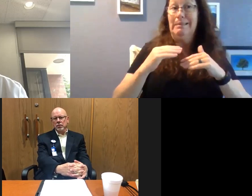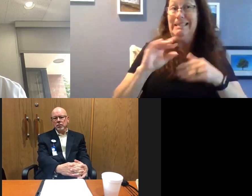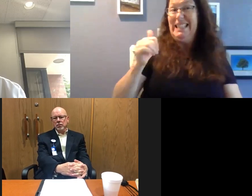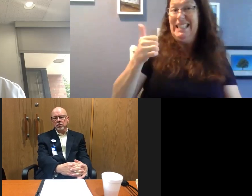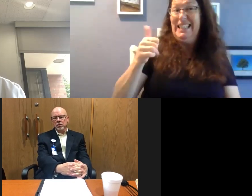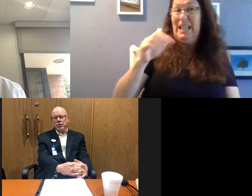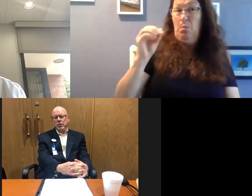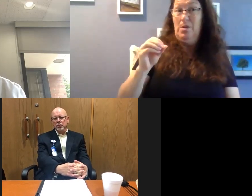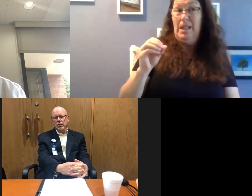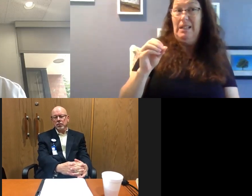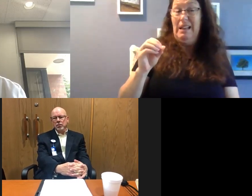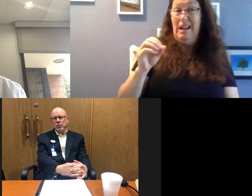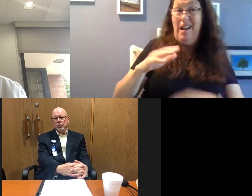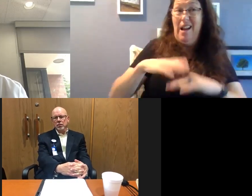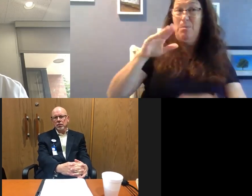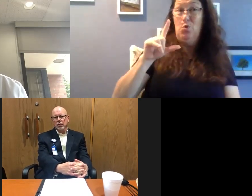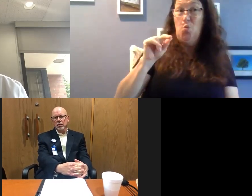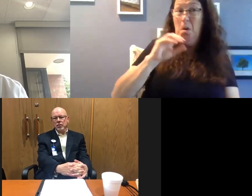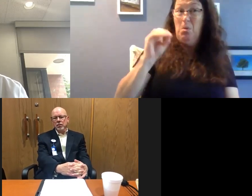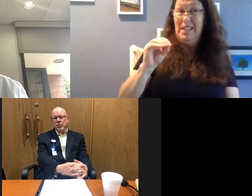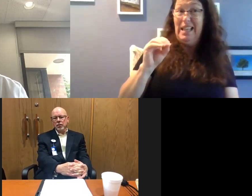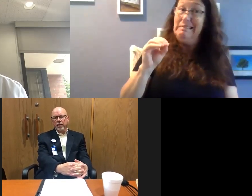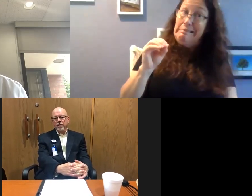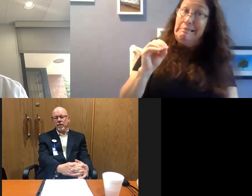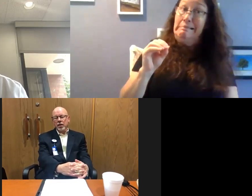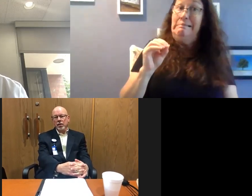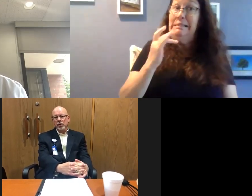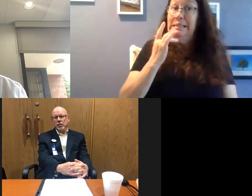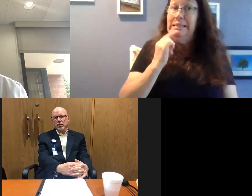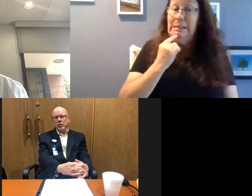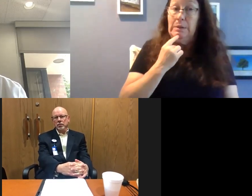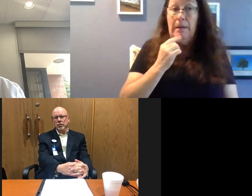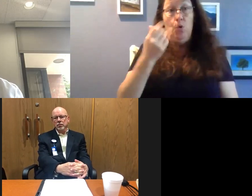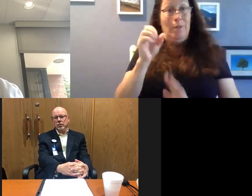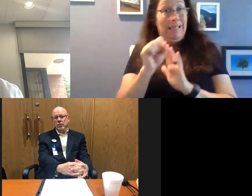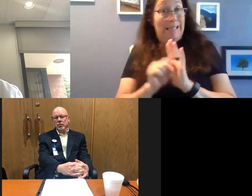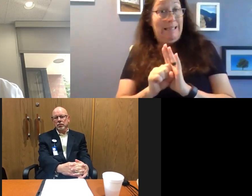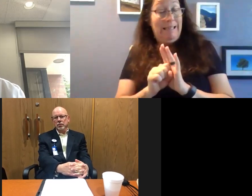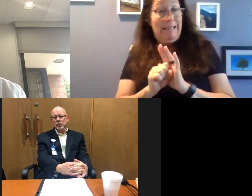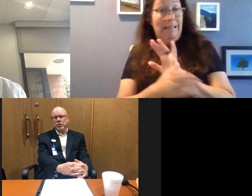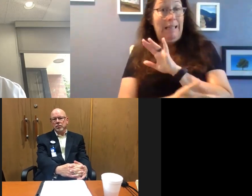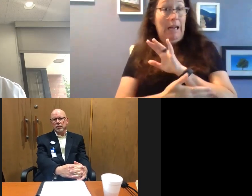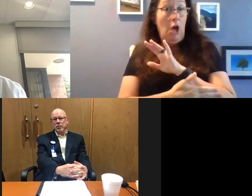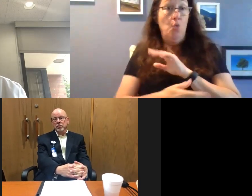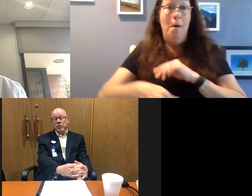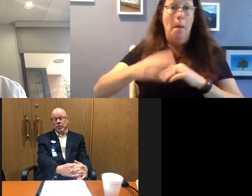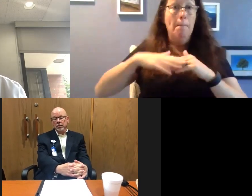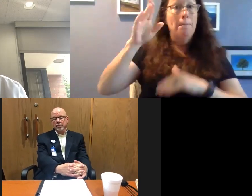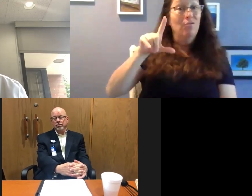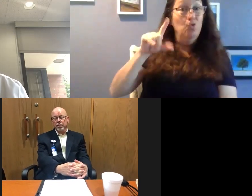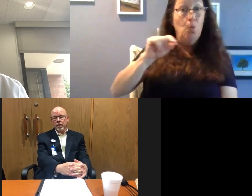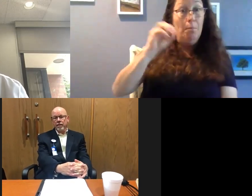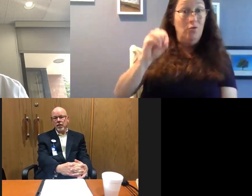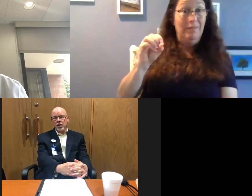It's really bad if it gets up to 20. Some of the states in the country and counties in the country are running higher than 20.